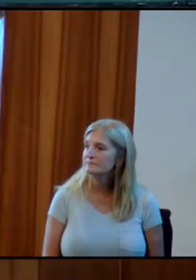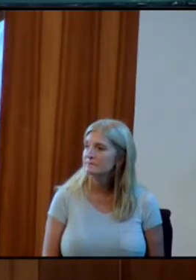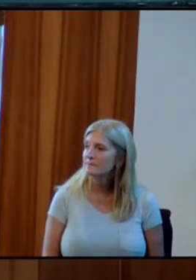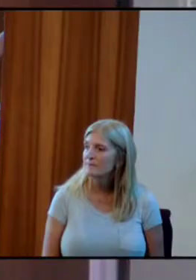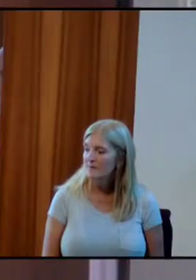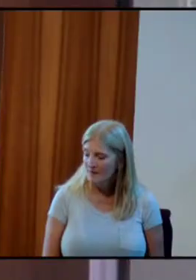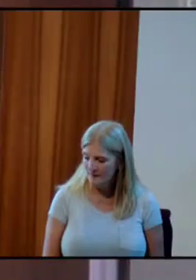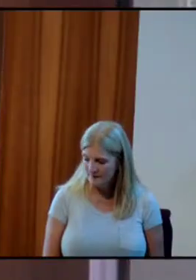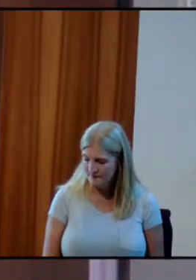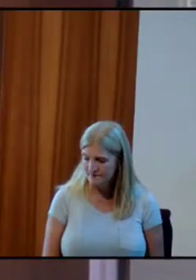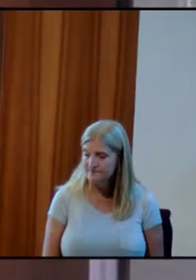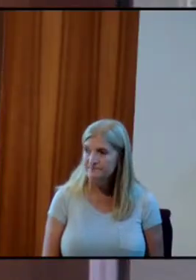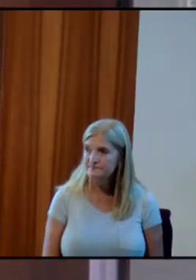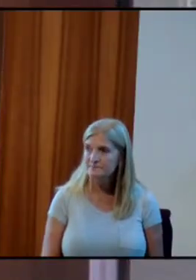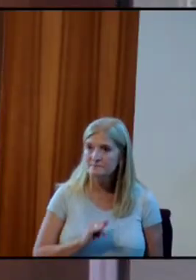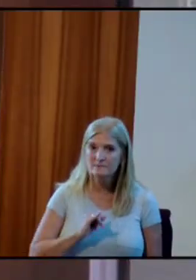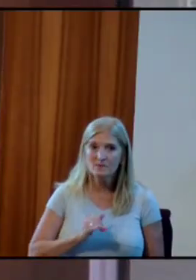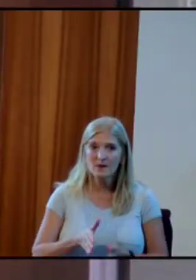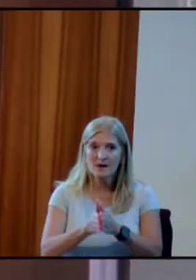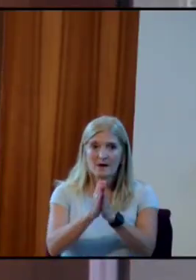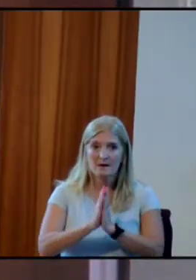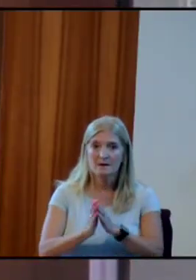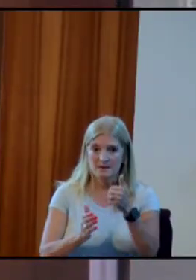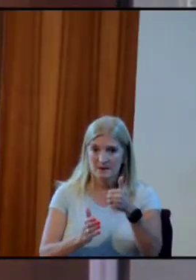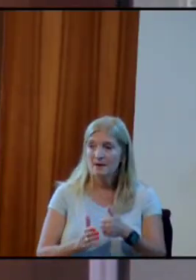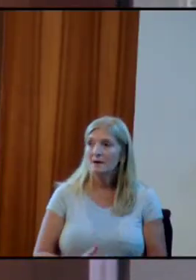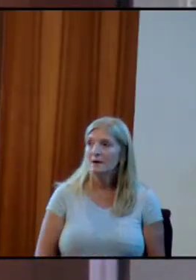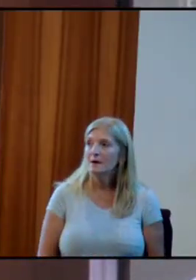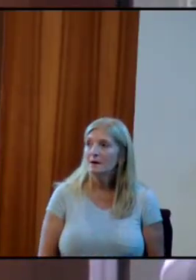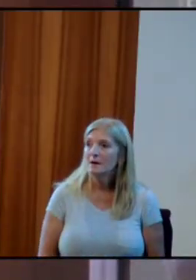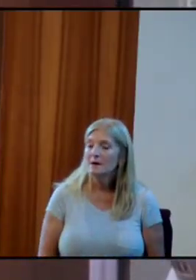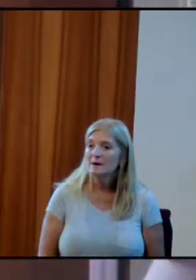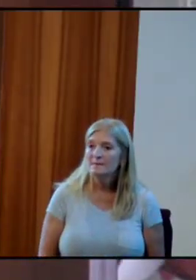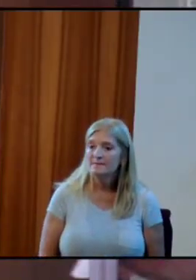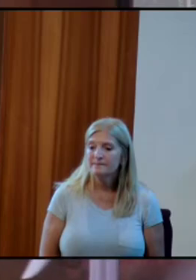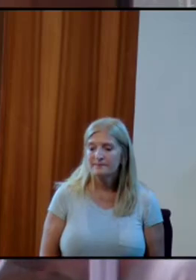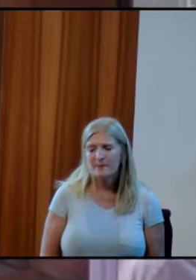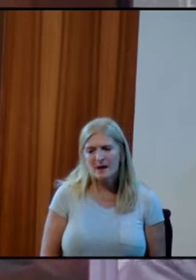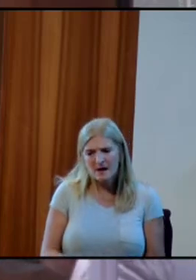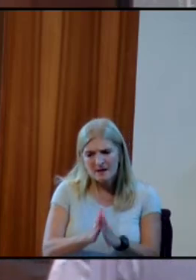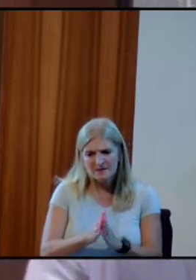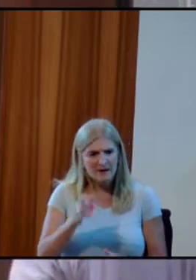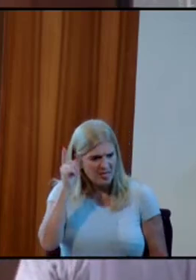I ask for your indulgence for a minute.